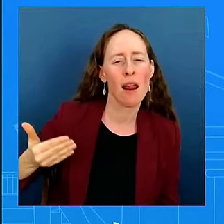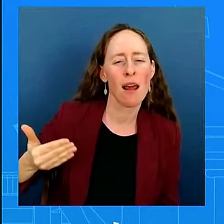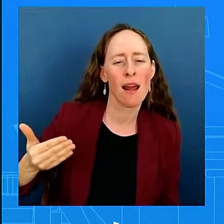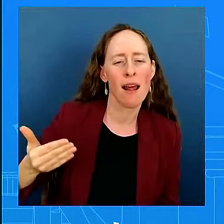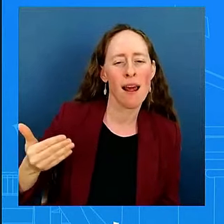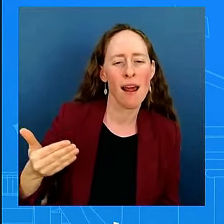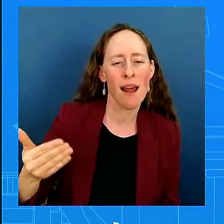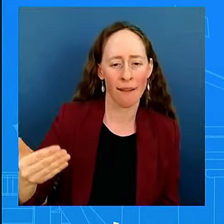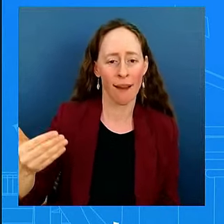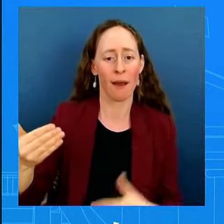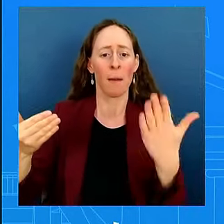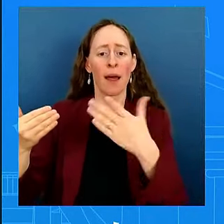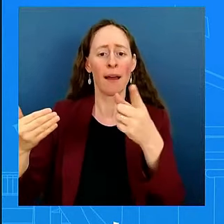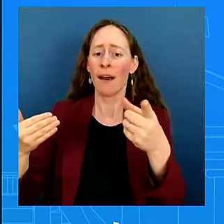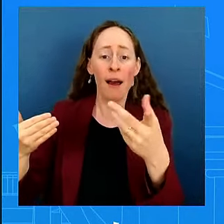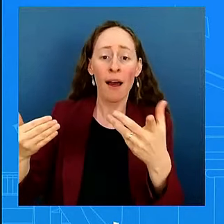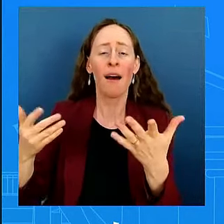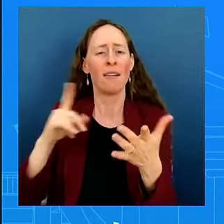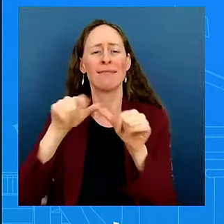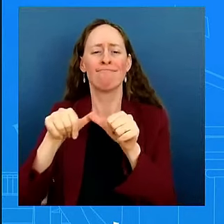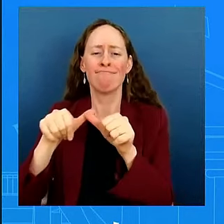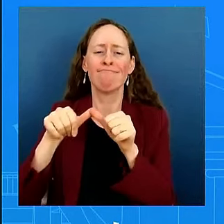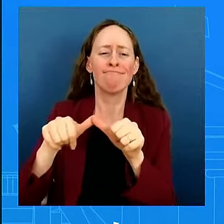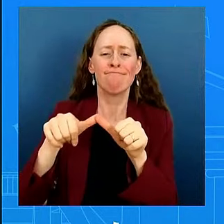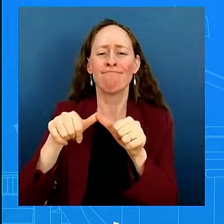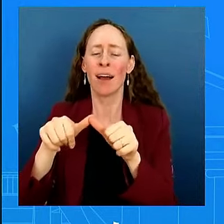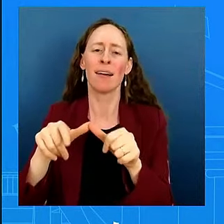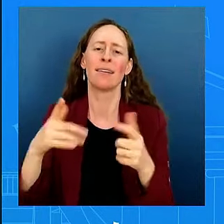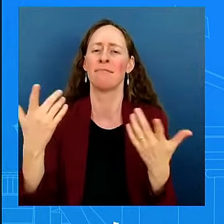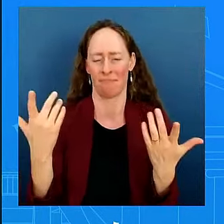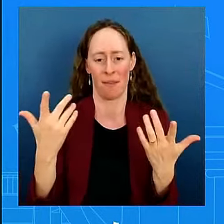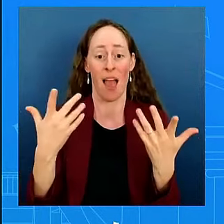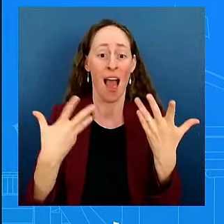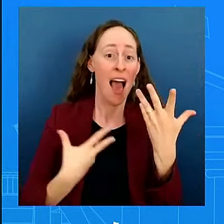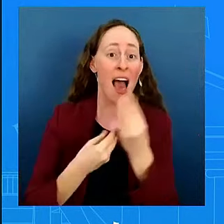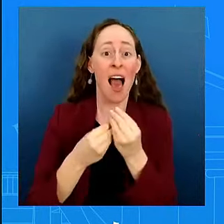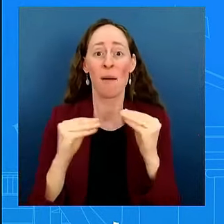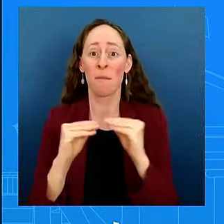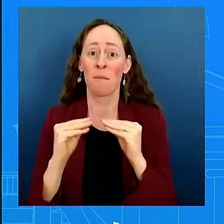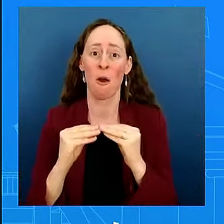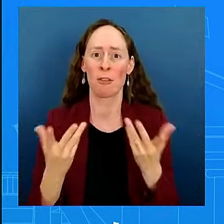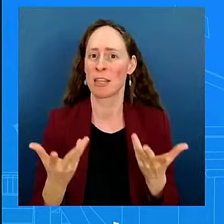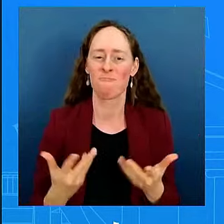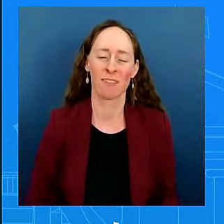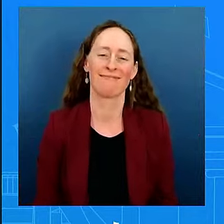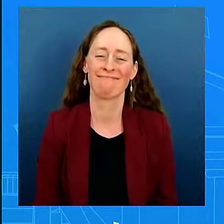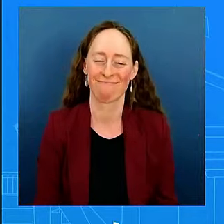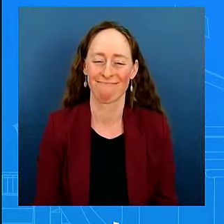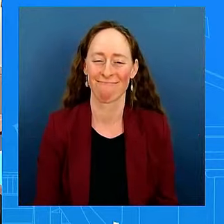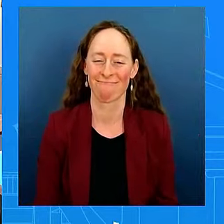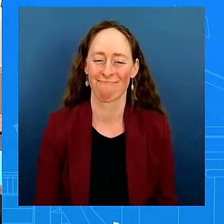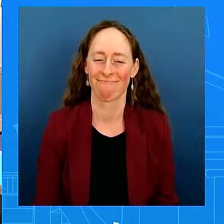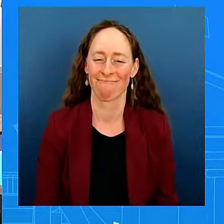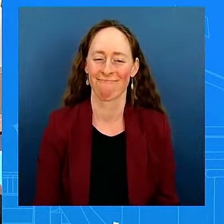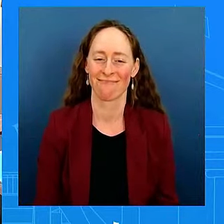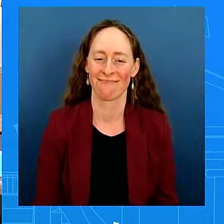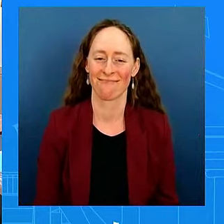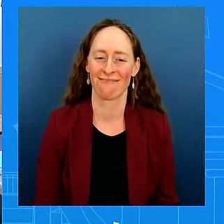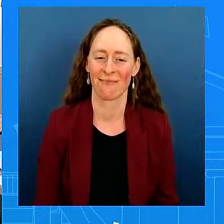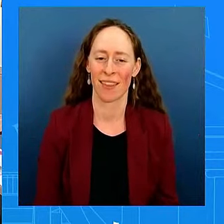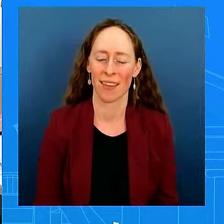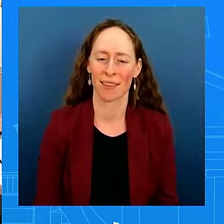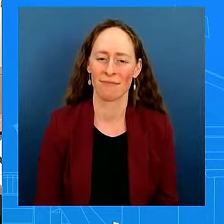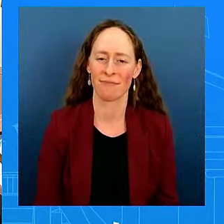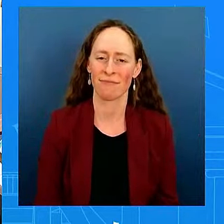that to share. Go ahead. Go What more could Prime Minister Netanyahu be doing to get a